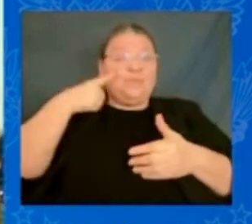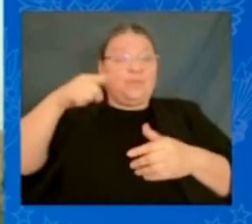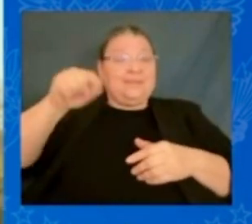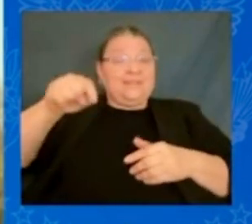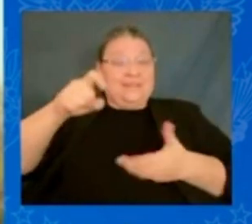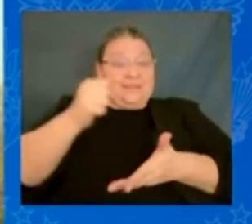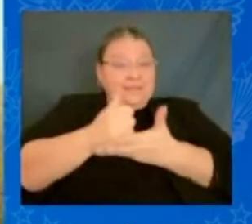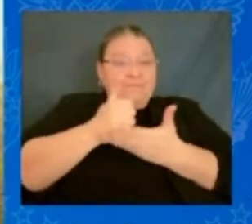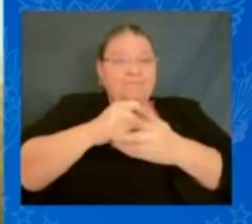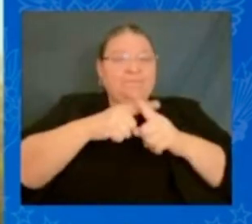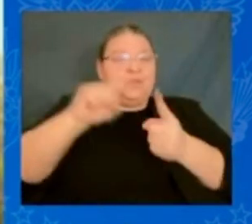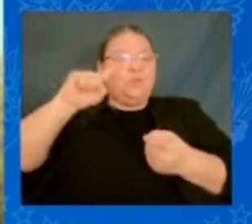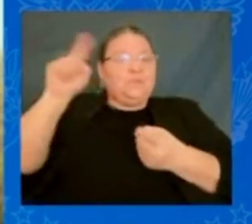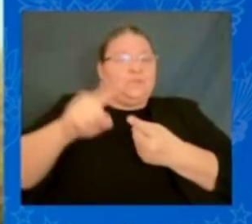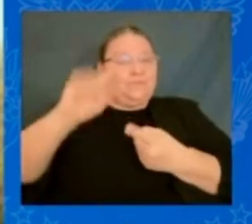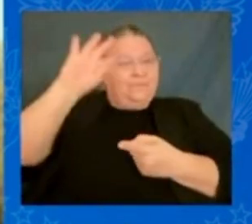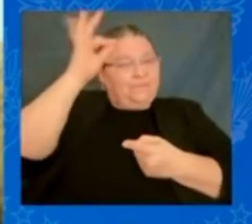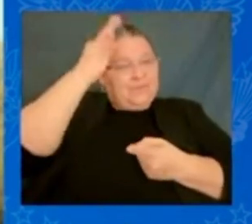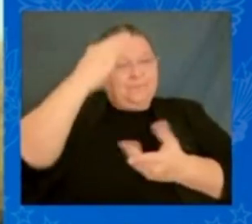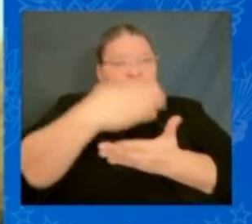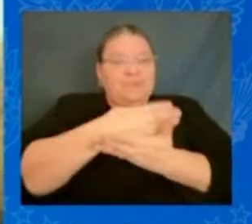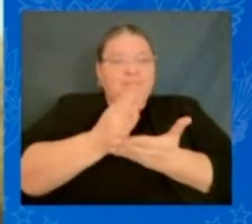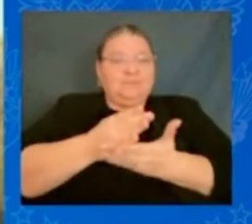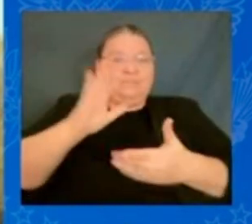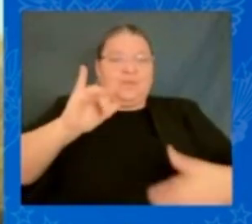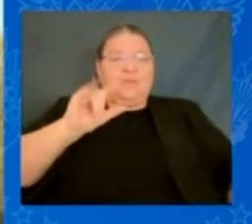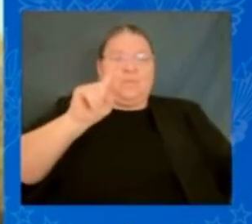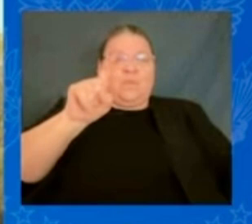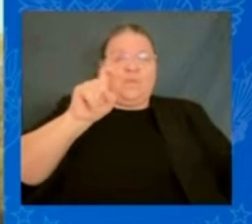the federal budget by $158 billion.